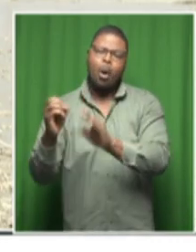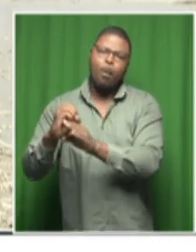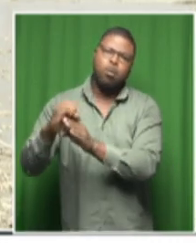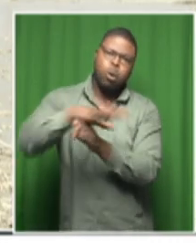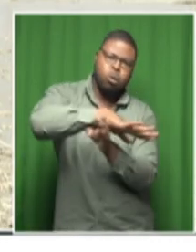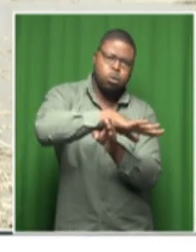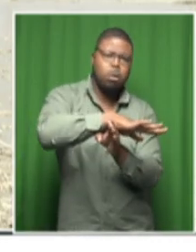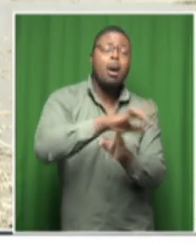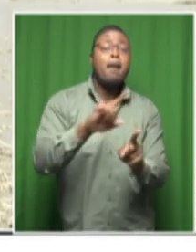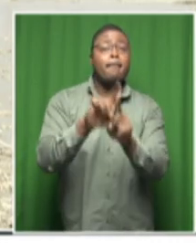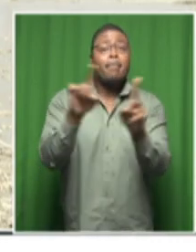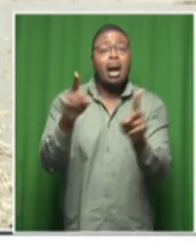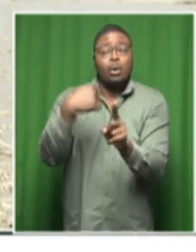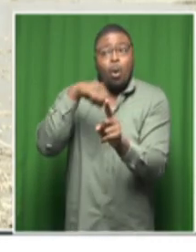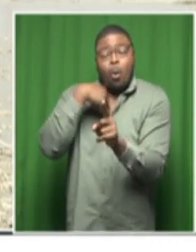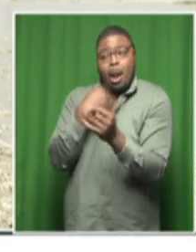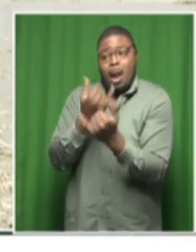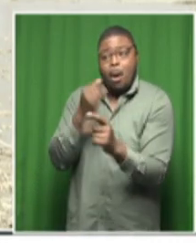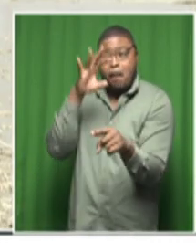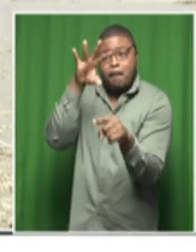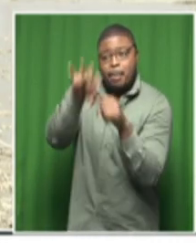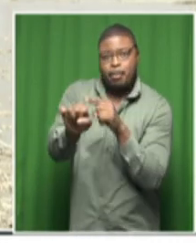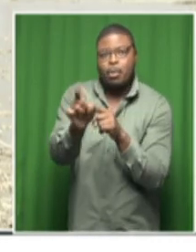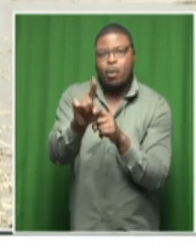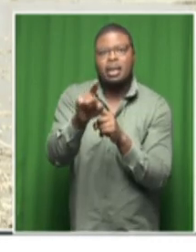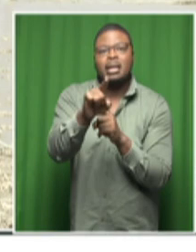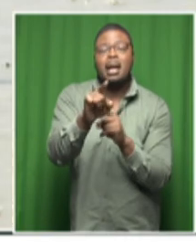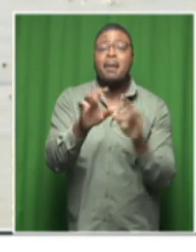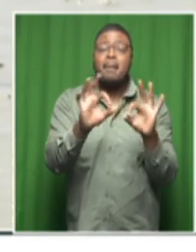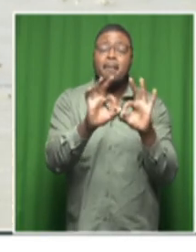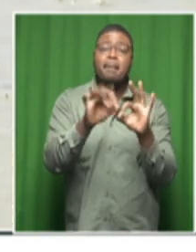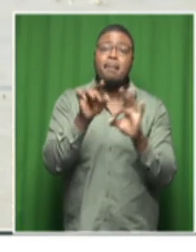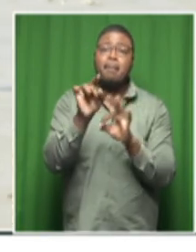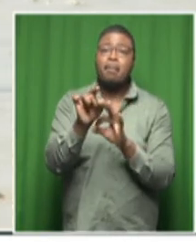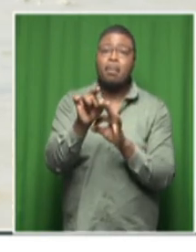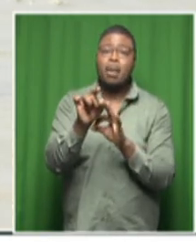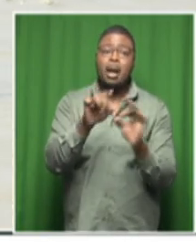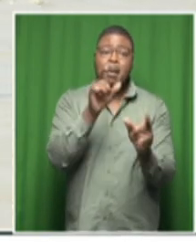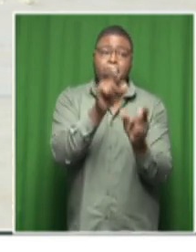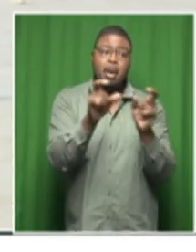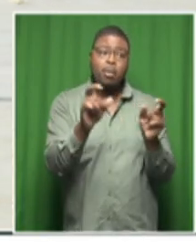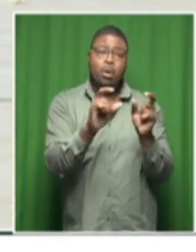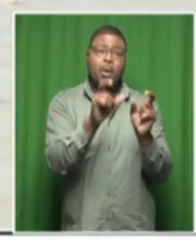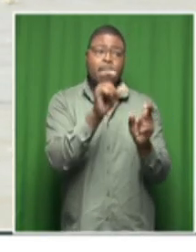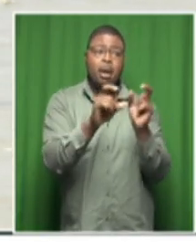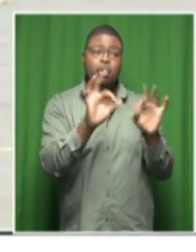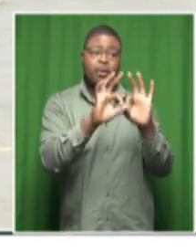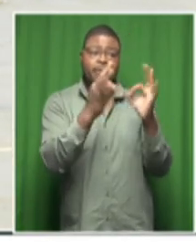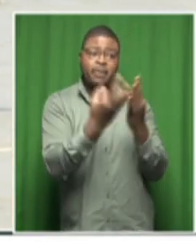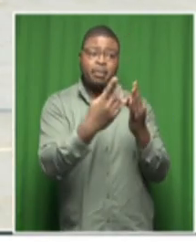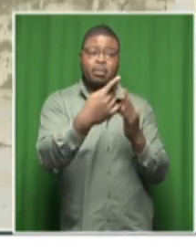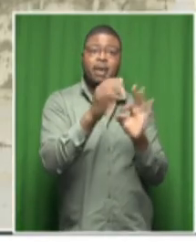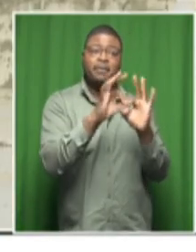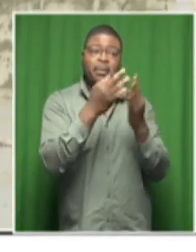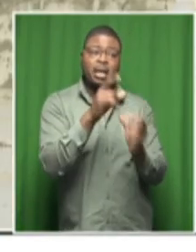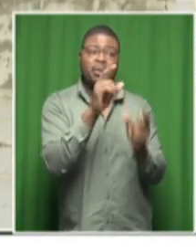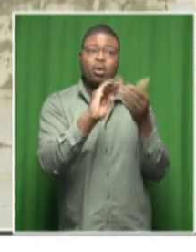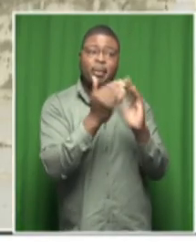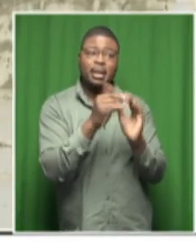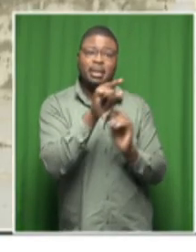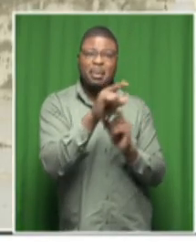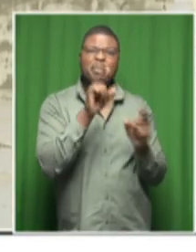what we gathered at the moment is that family you know people staying around have been complaining about this